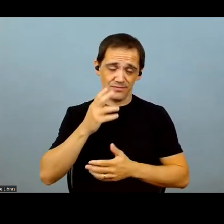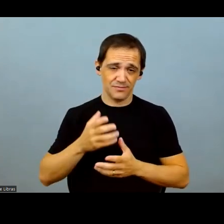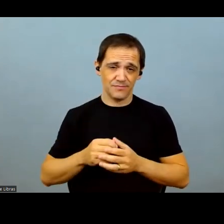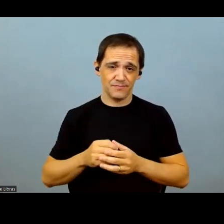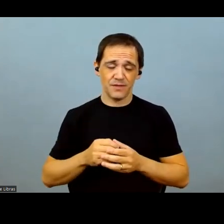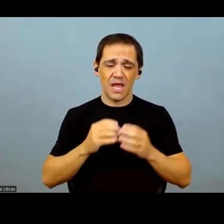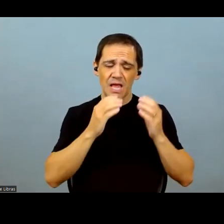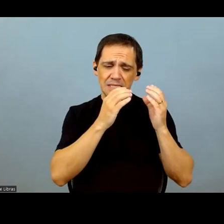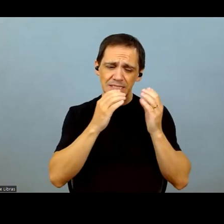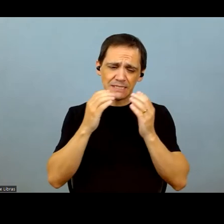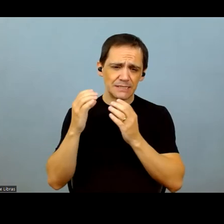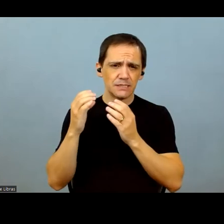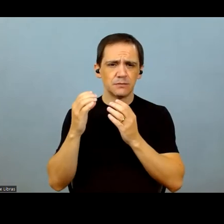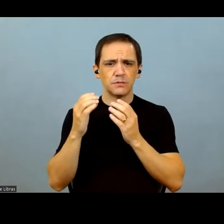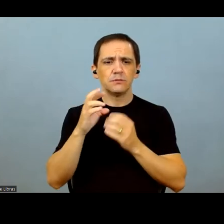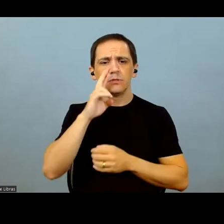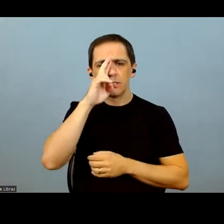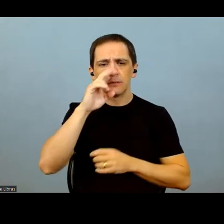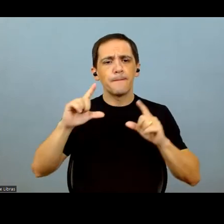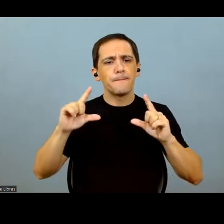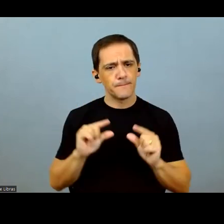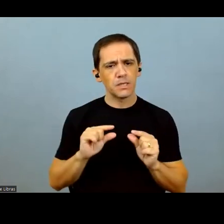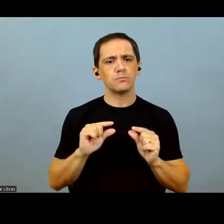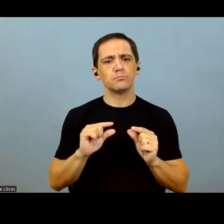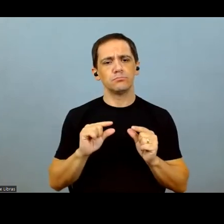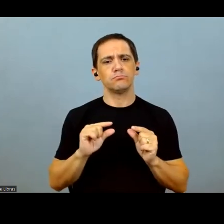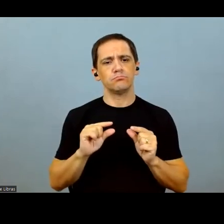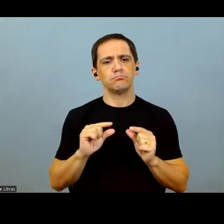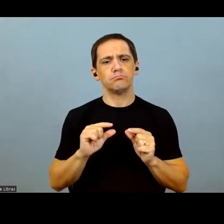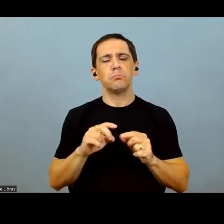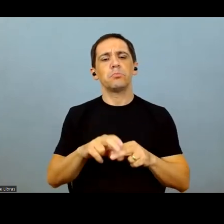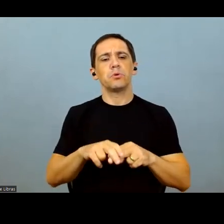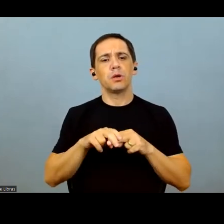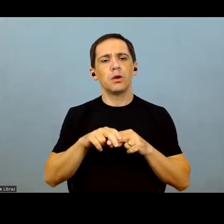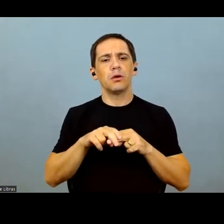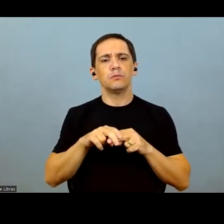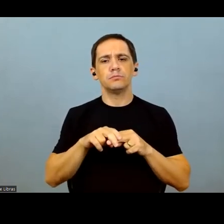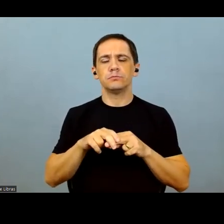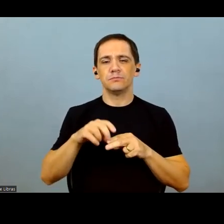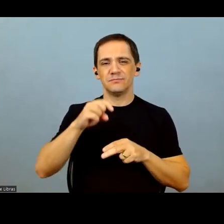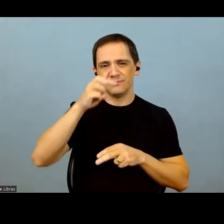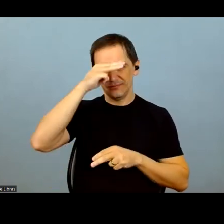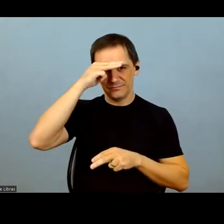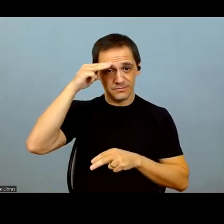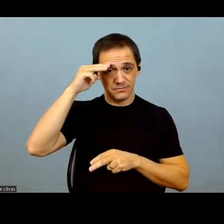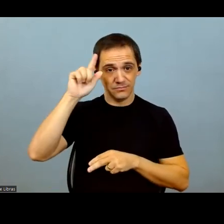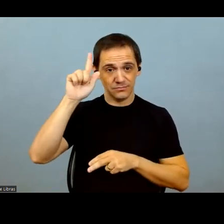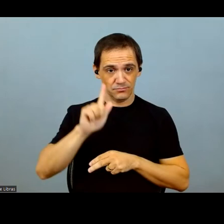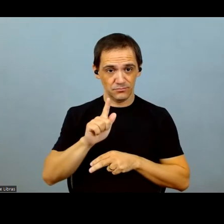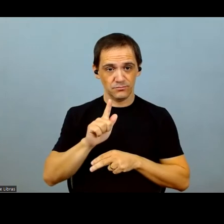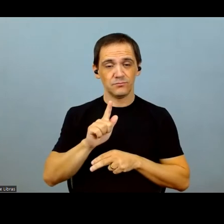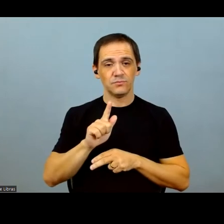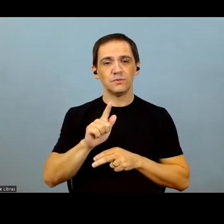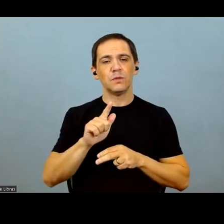In corn, there is lower risk. In fact, because with the failure in